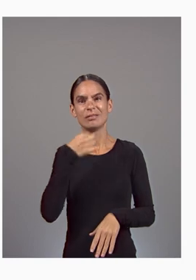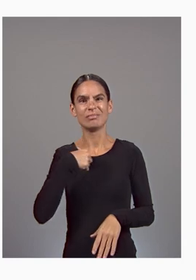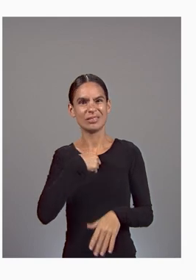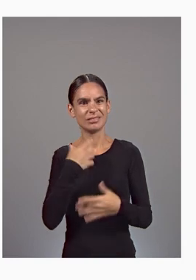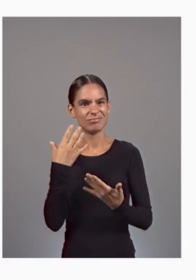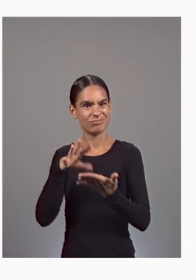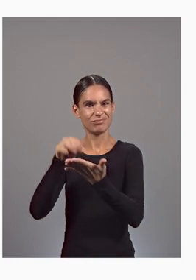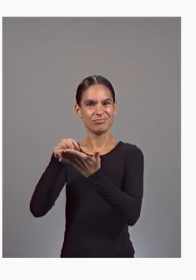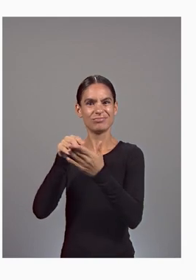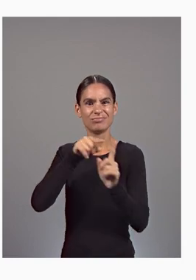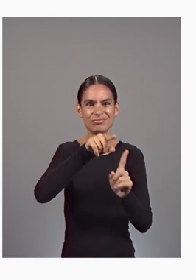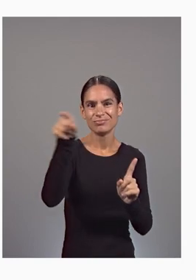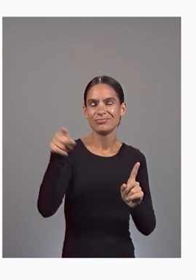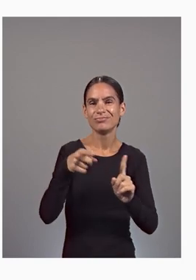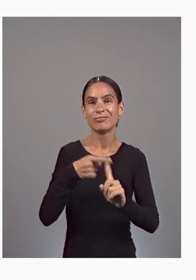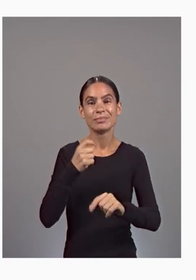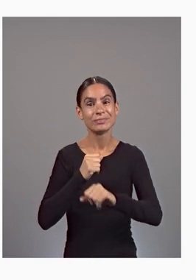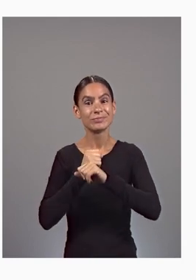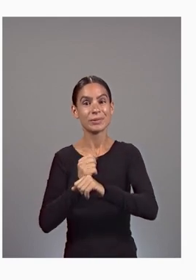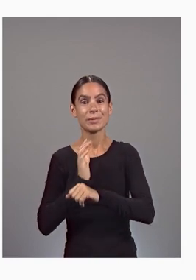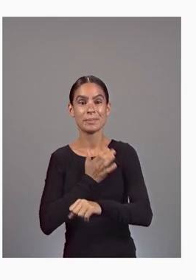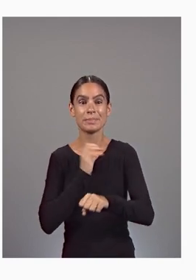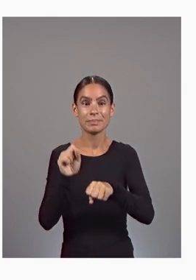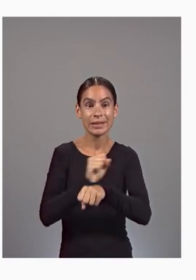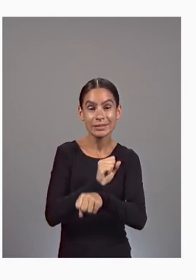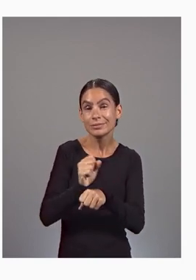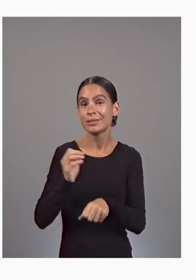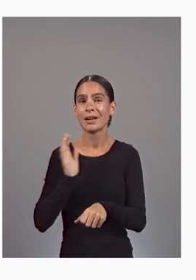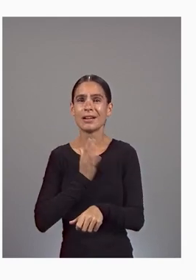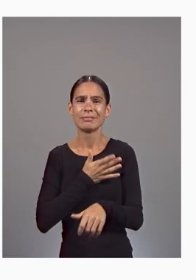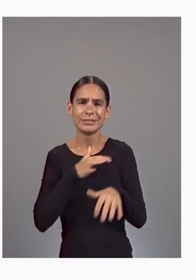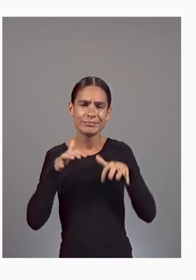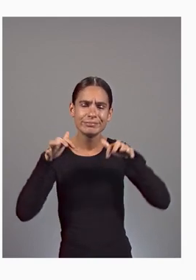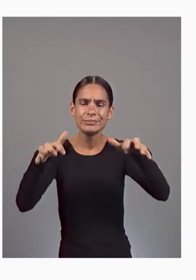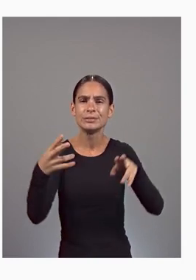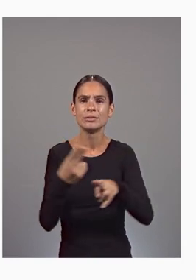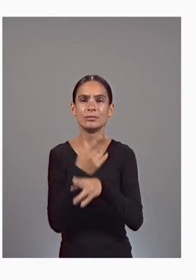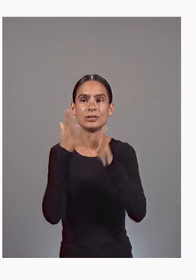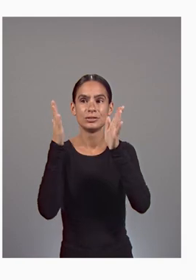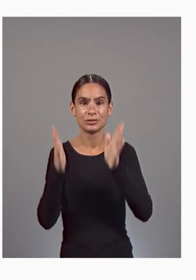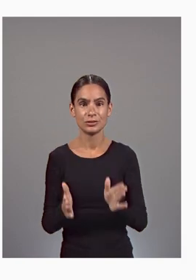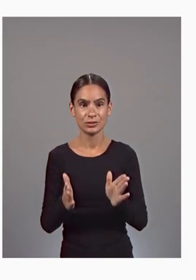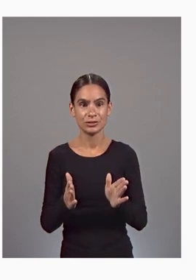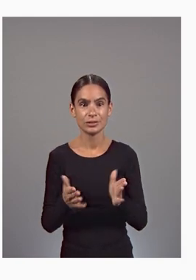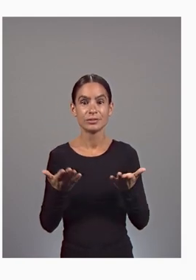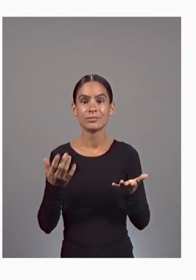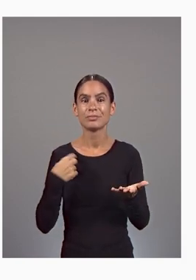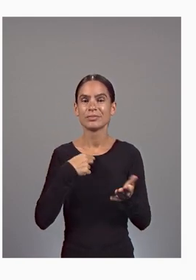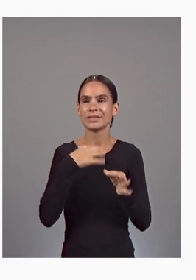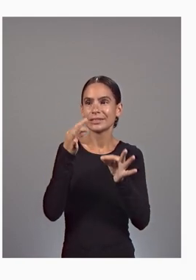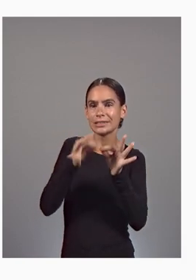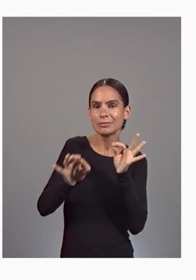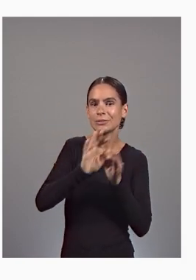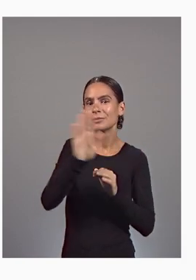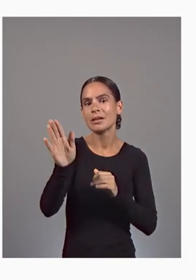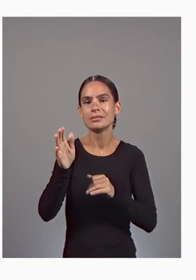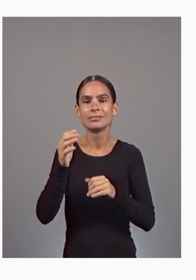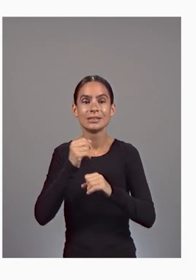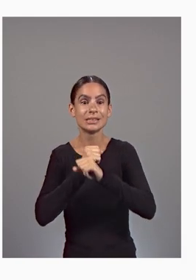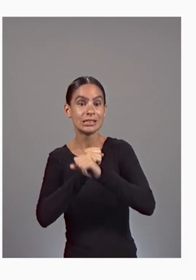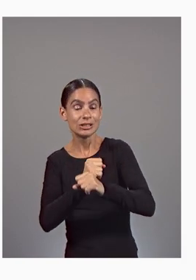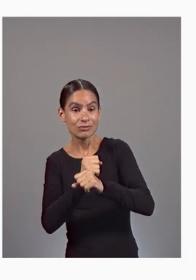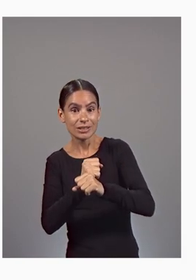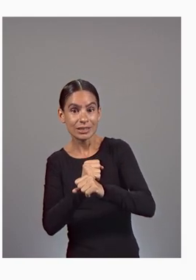our own business, our own technology infrastructure, and our billions of users. We